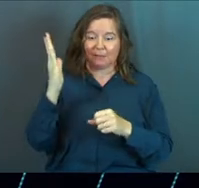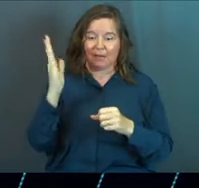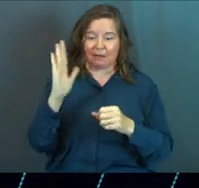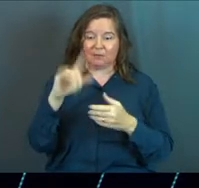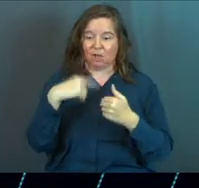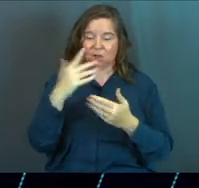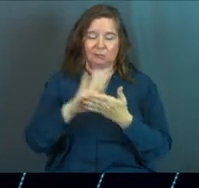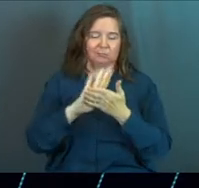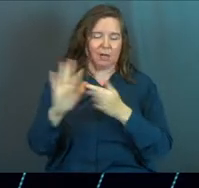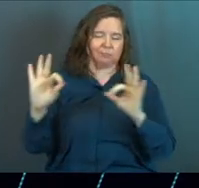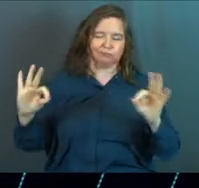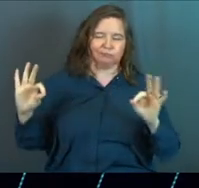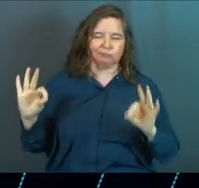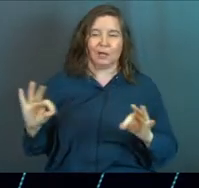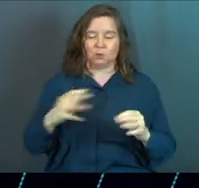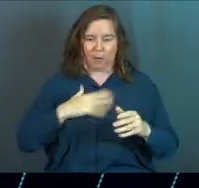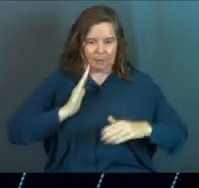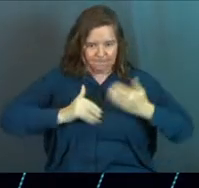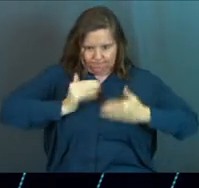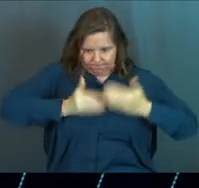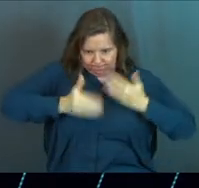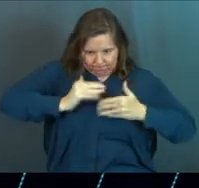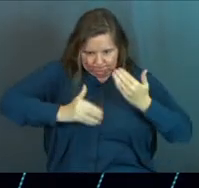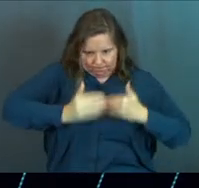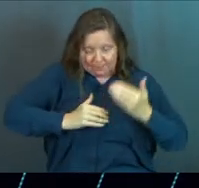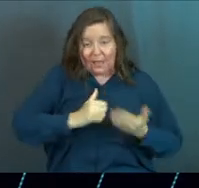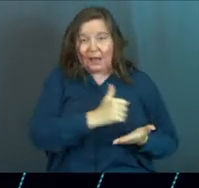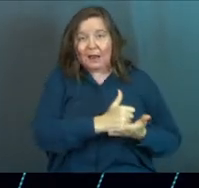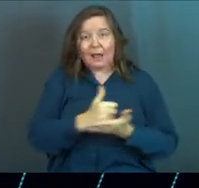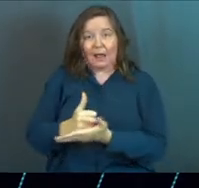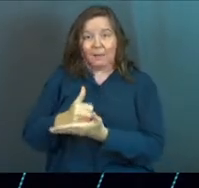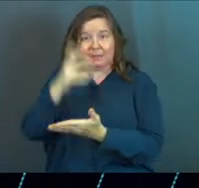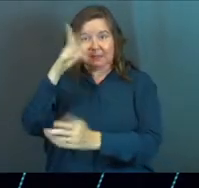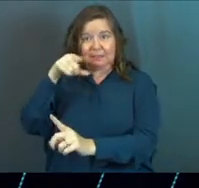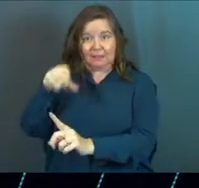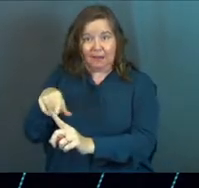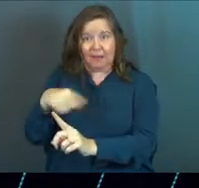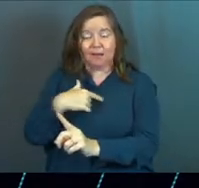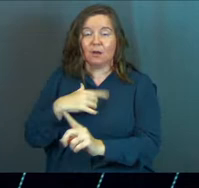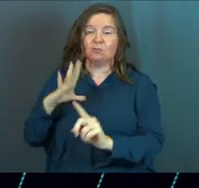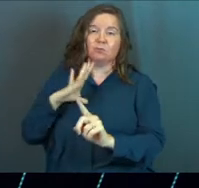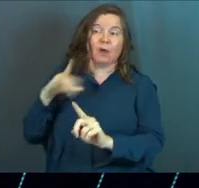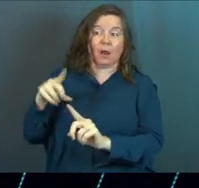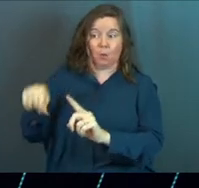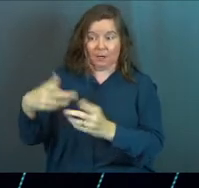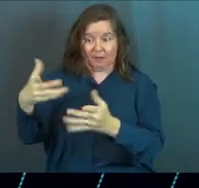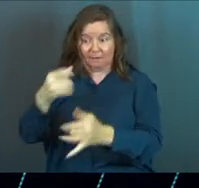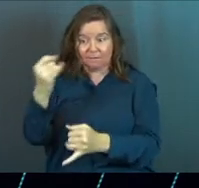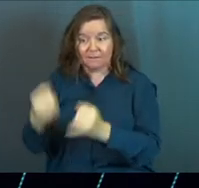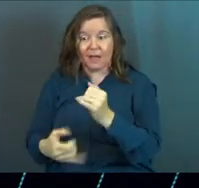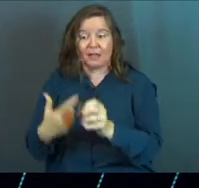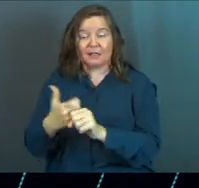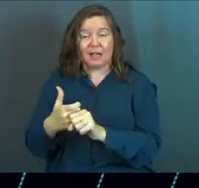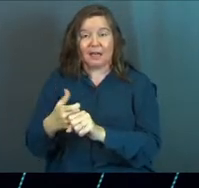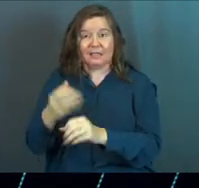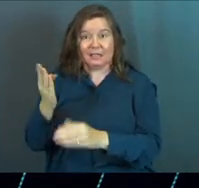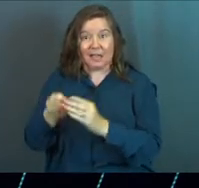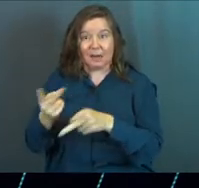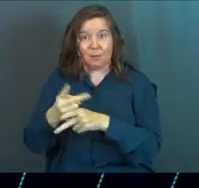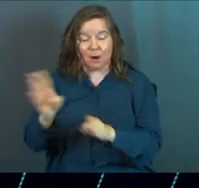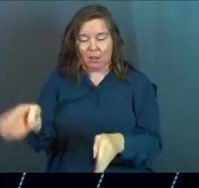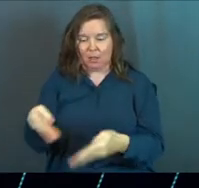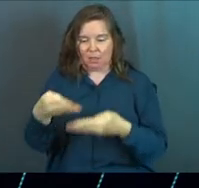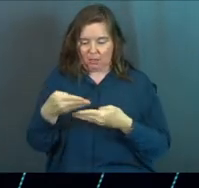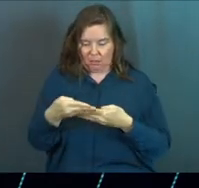this presentation. It's going to be awesome, man. I hopped to it, and I helped this guy, and it was so great, and when he finally got his end product